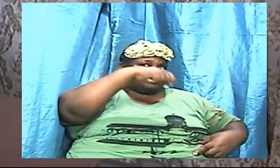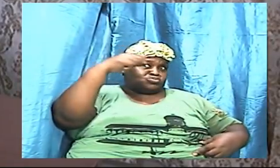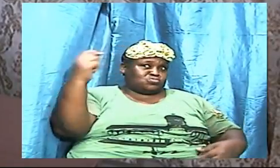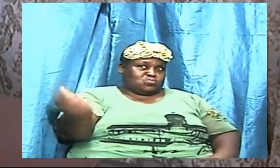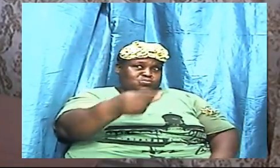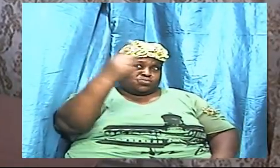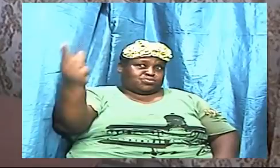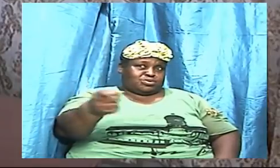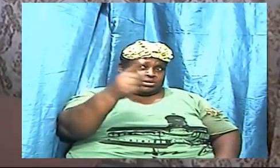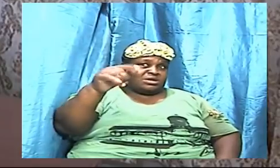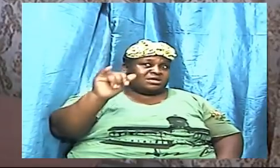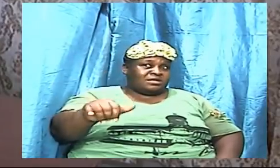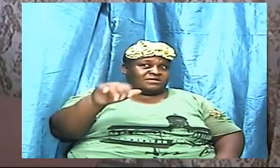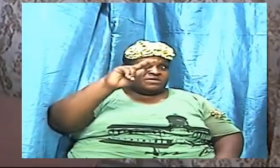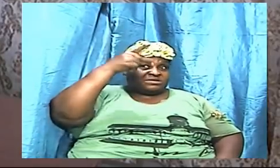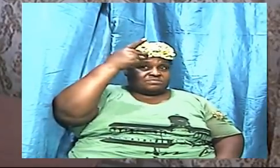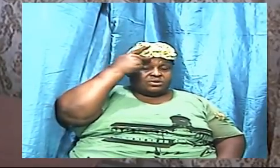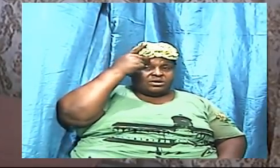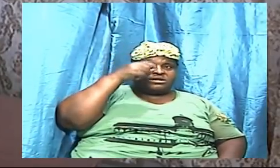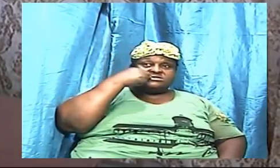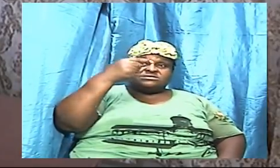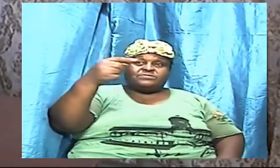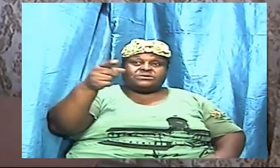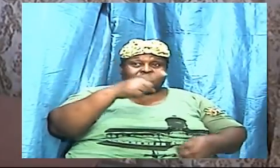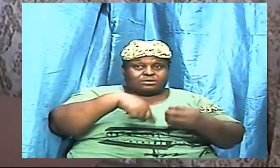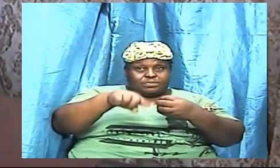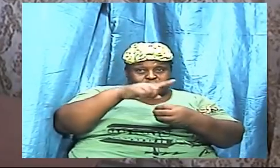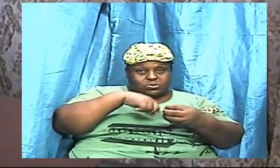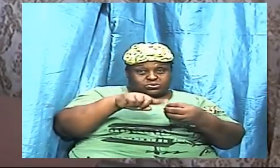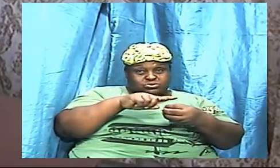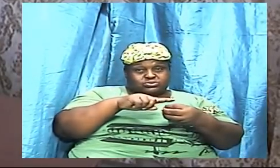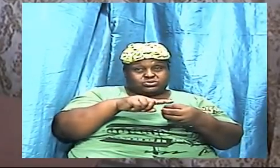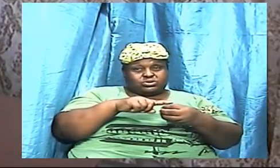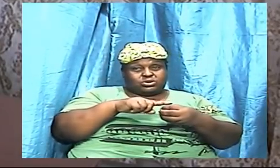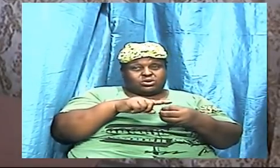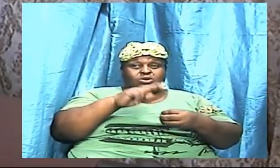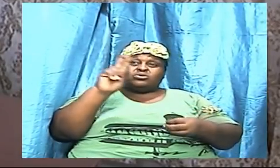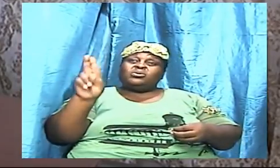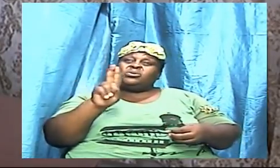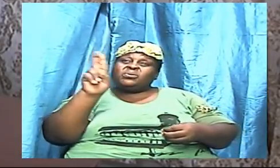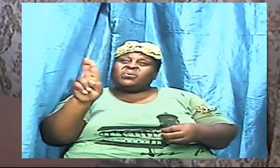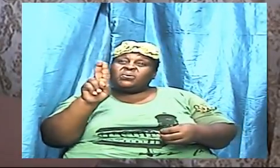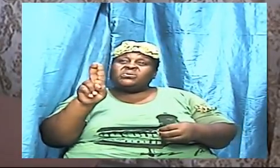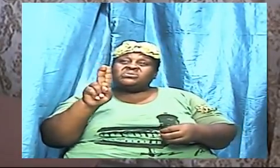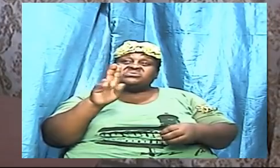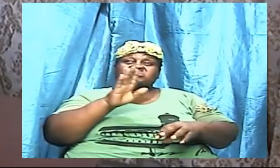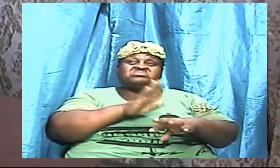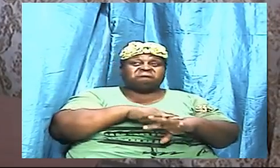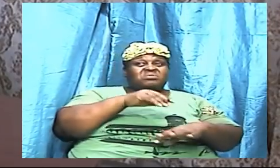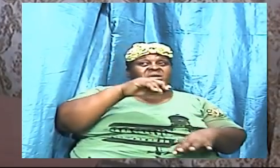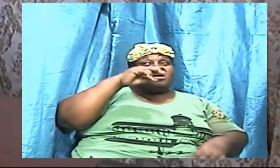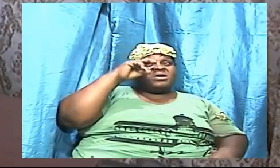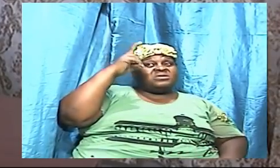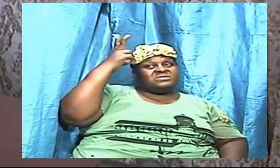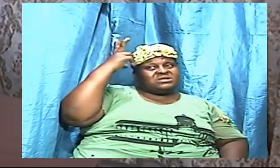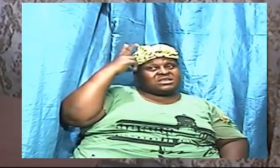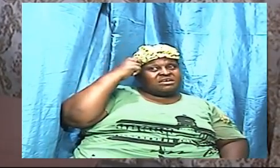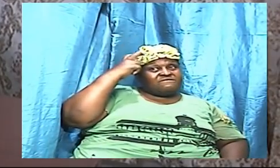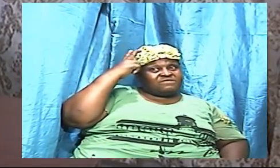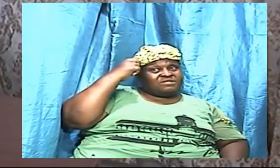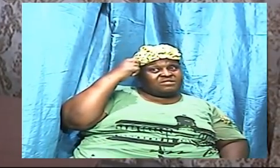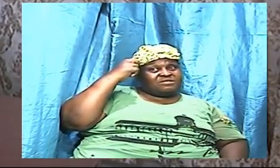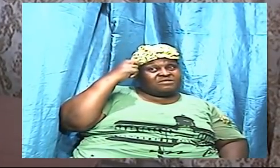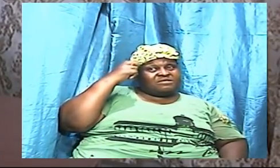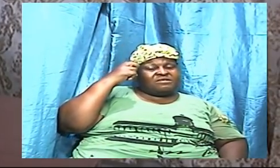that we have to take on the adversary to and that sword of the Spirit is none other than